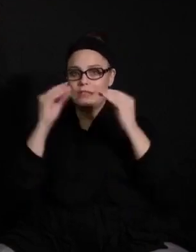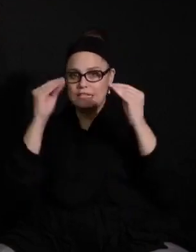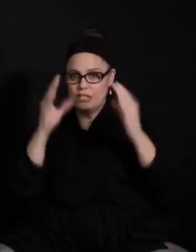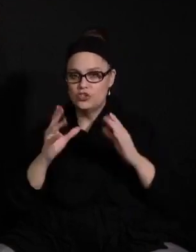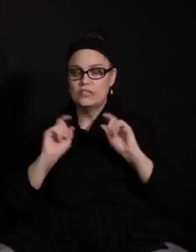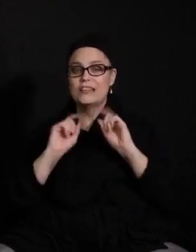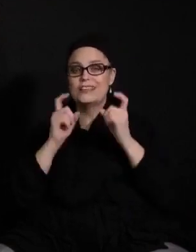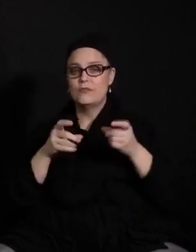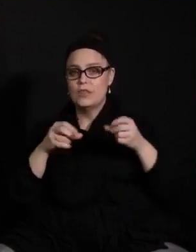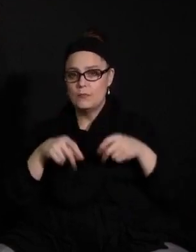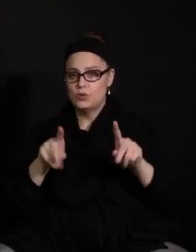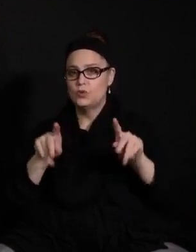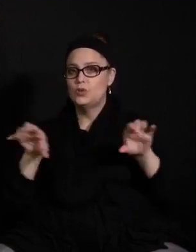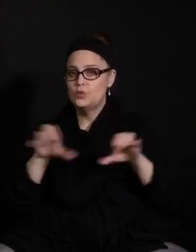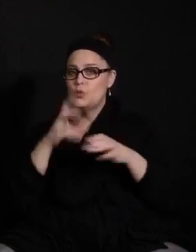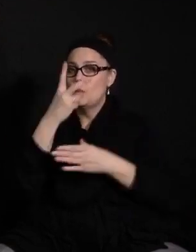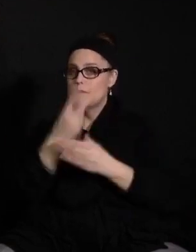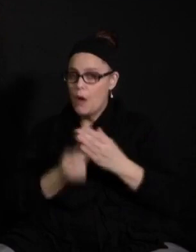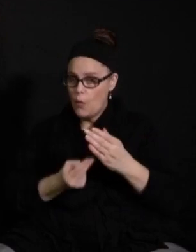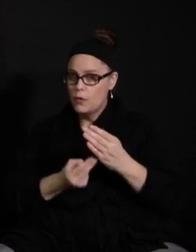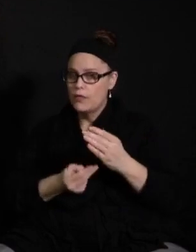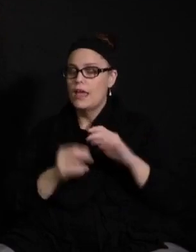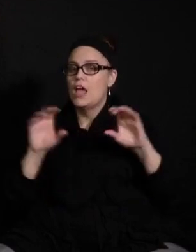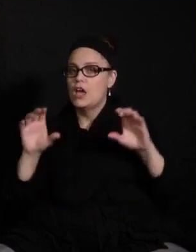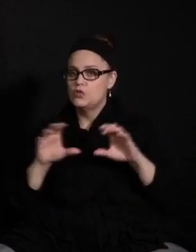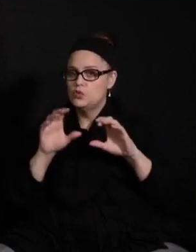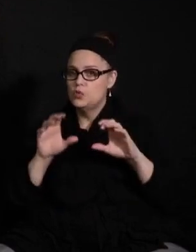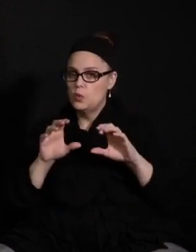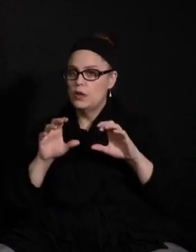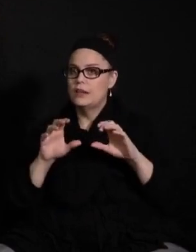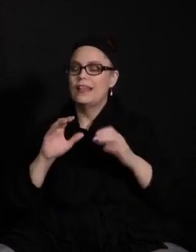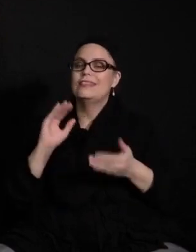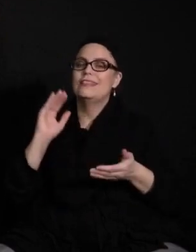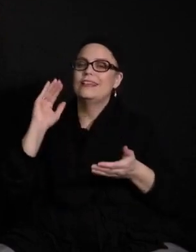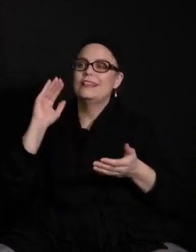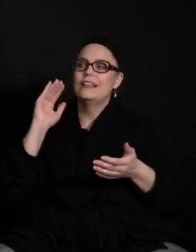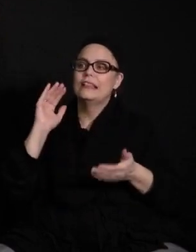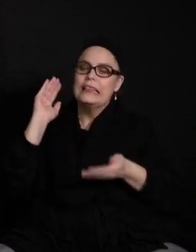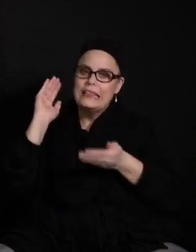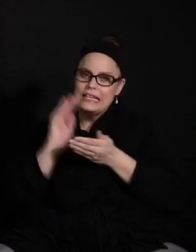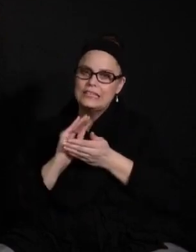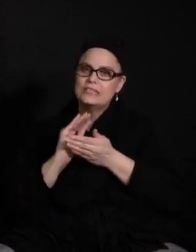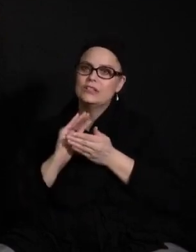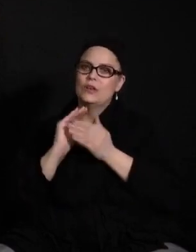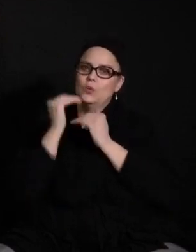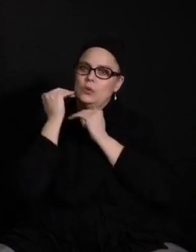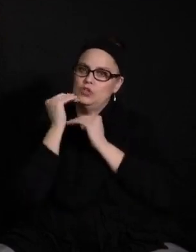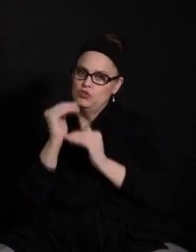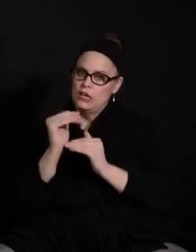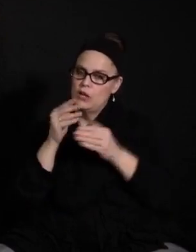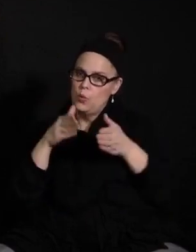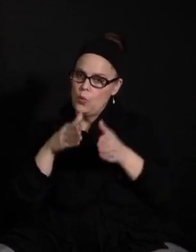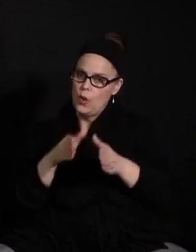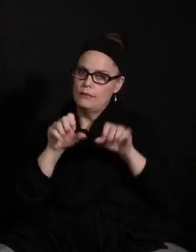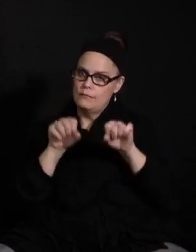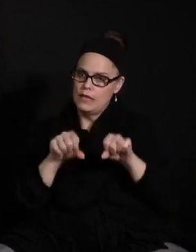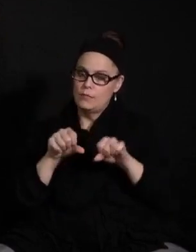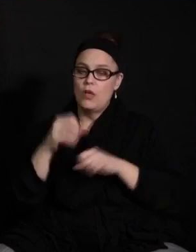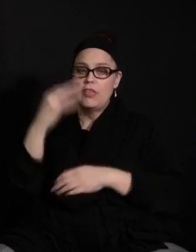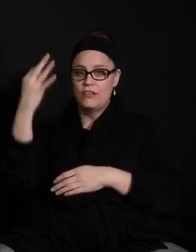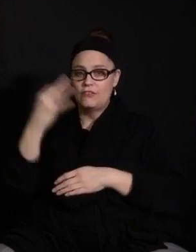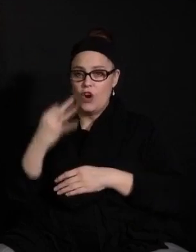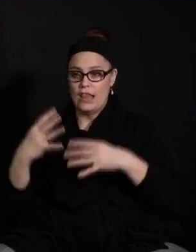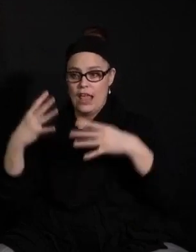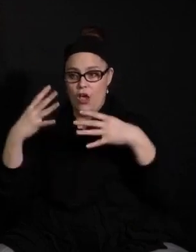to do both and to do them in the least restrictive way. possible. So again, the Friday off is